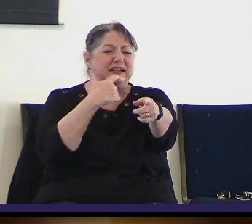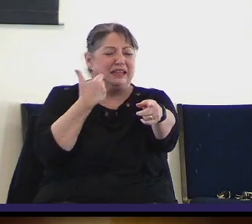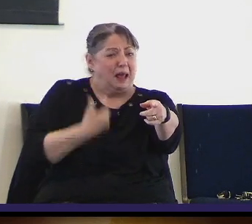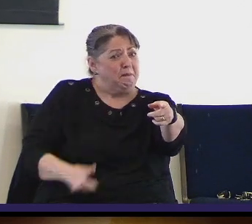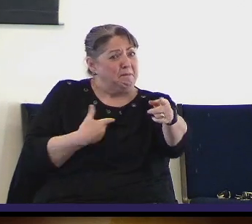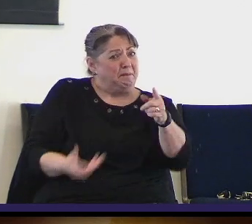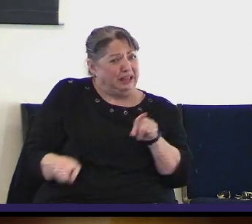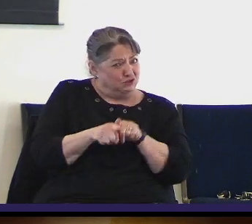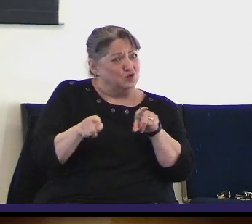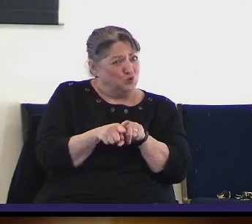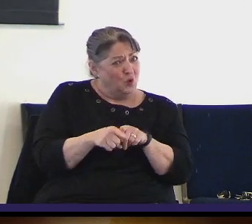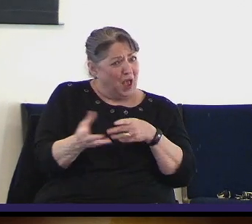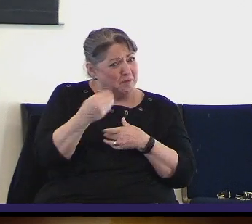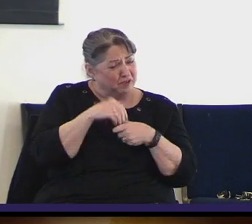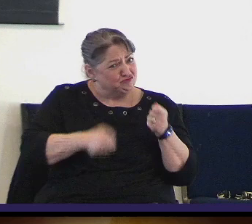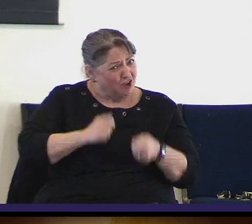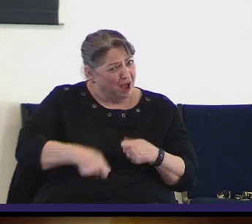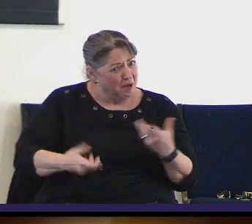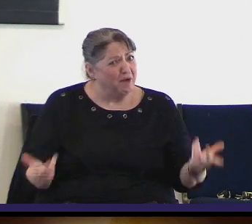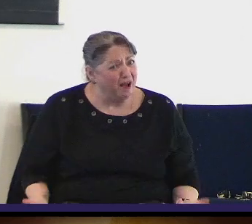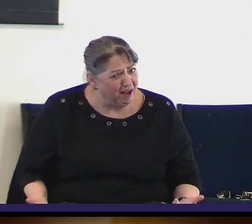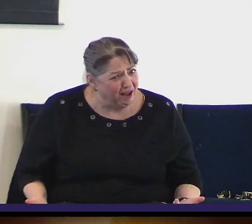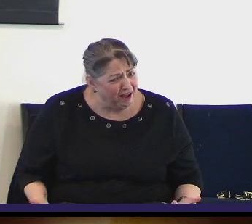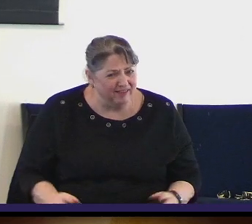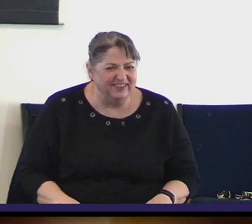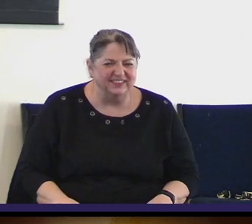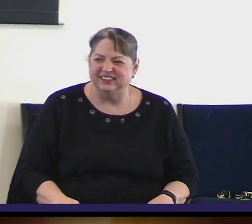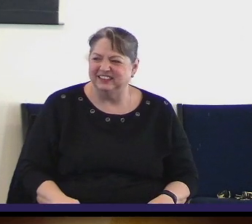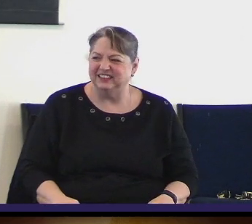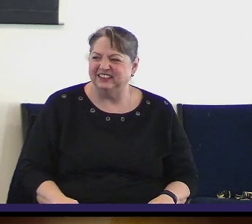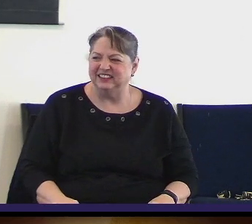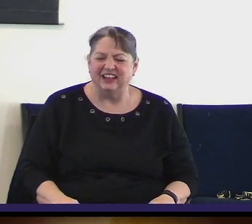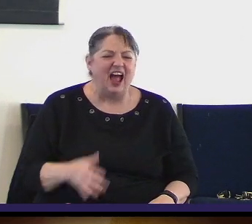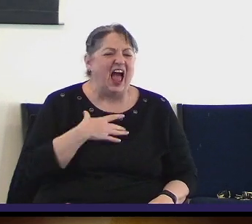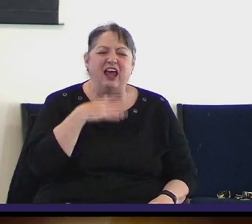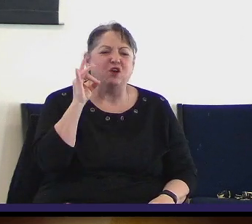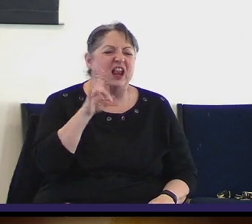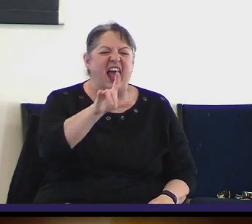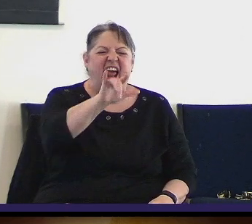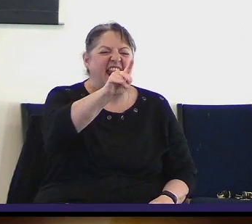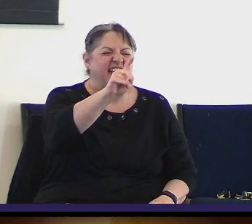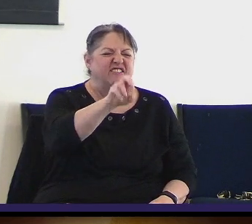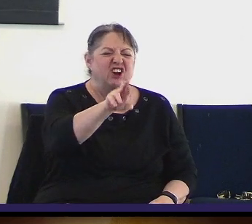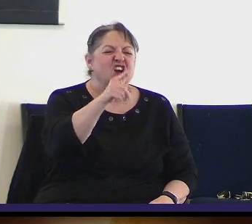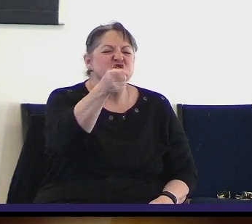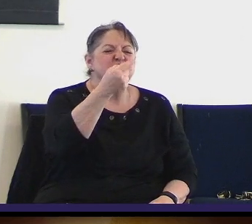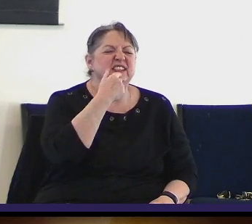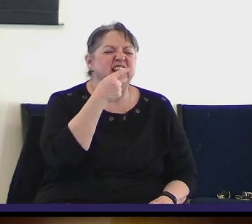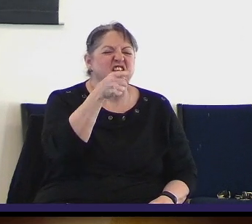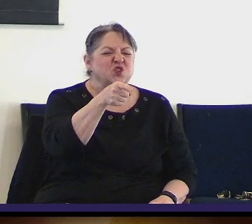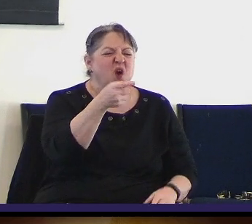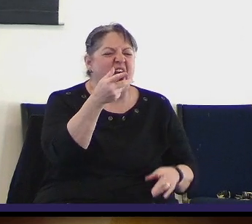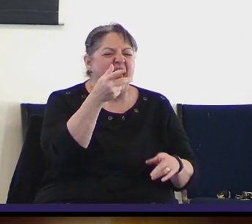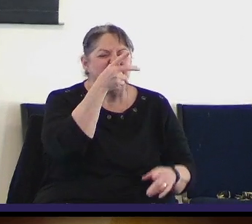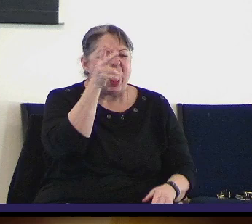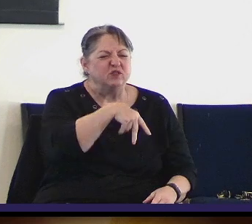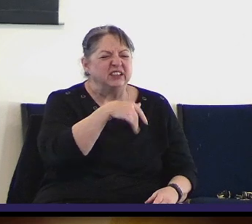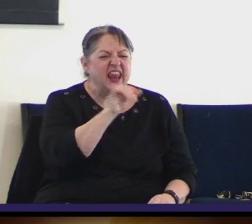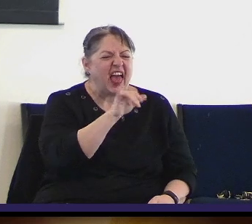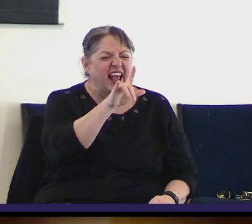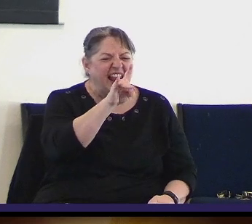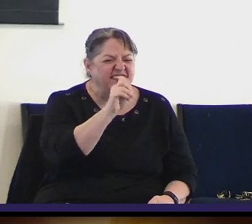Oh, yeah, I forgot you were back there. I don't like liver, you know that, but no, you're not chopped liver. You're not chopped liver.